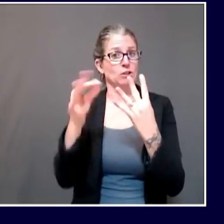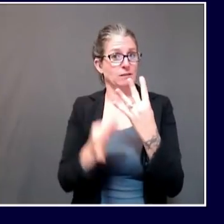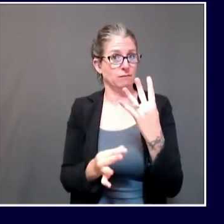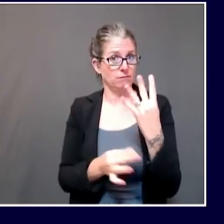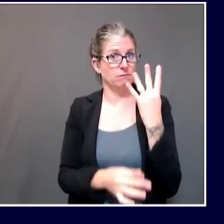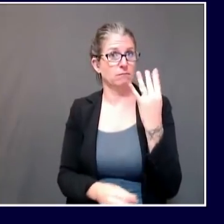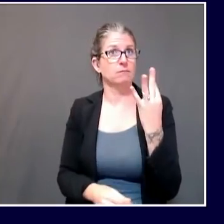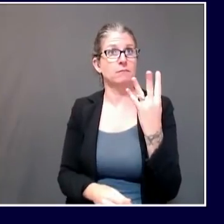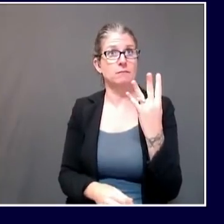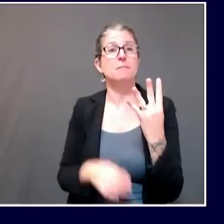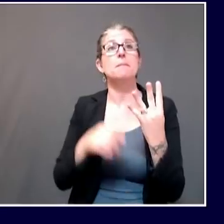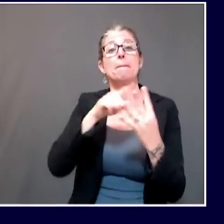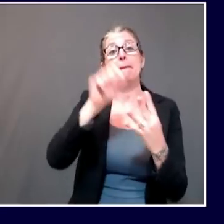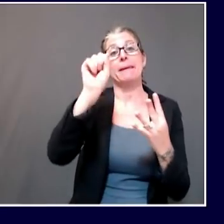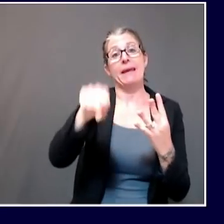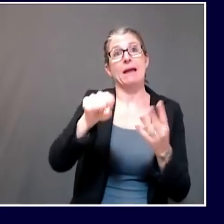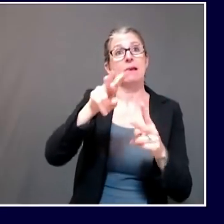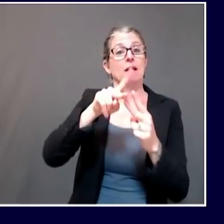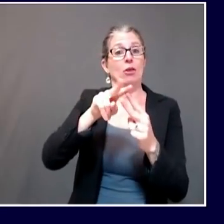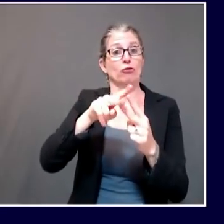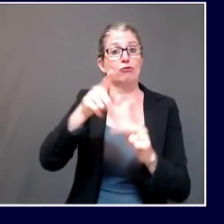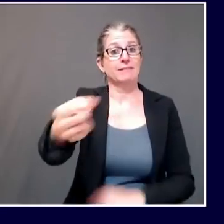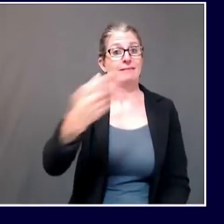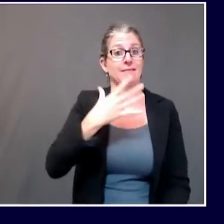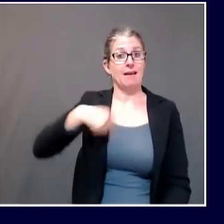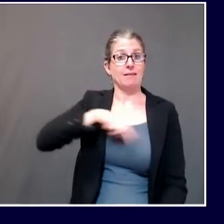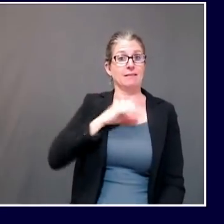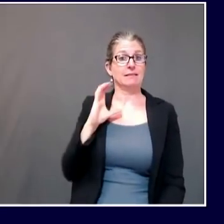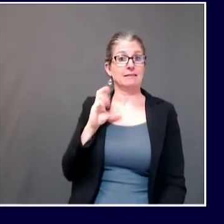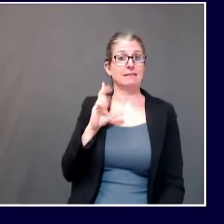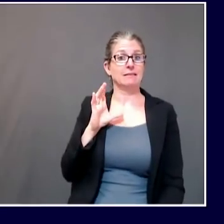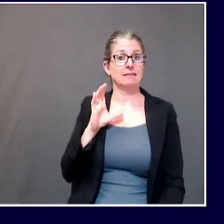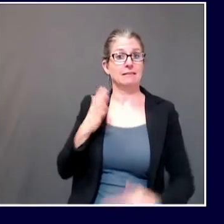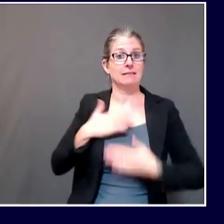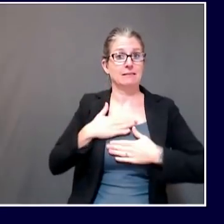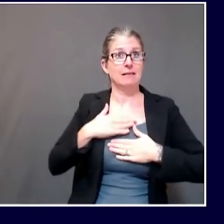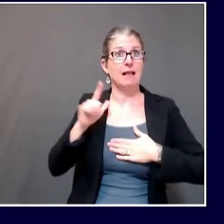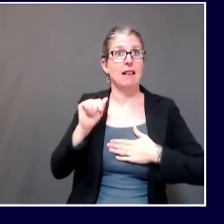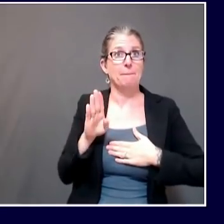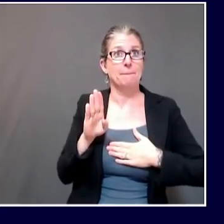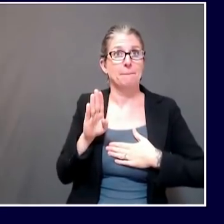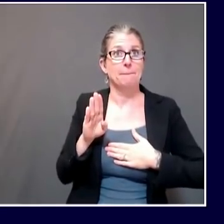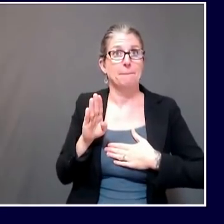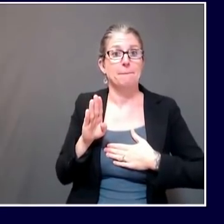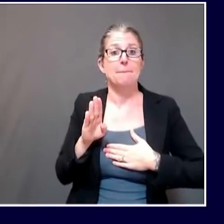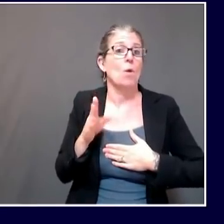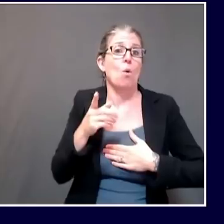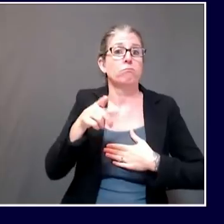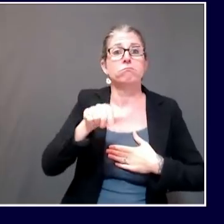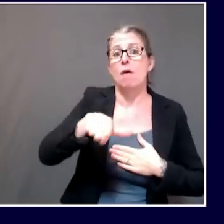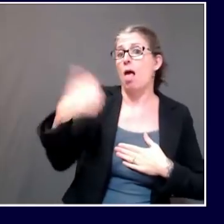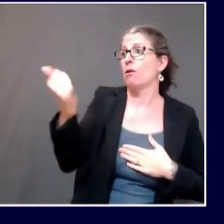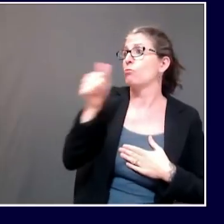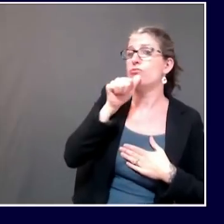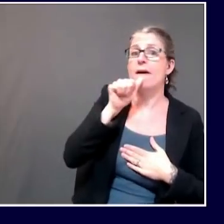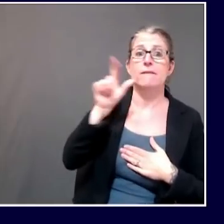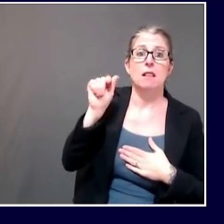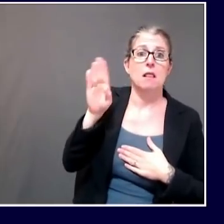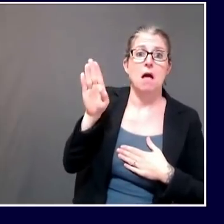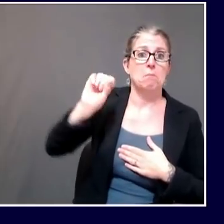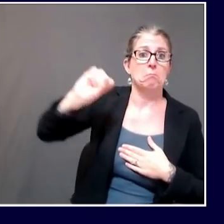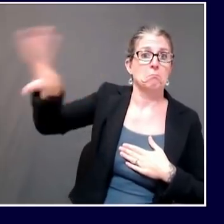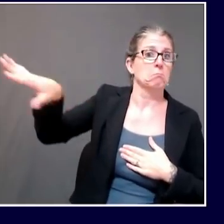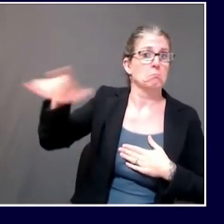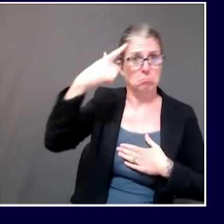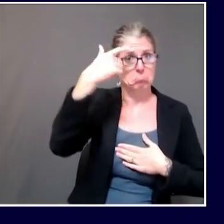testing. Second, they can send samples to private commercial labs for testing. Third, small nursing